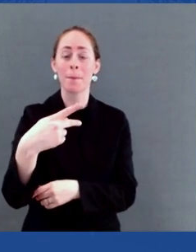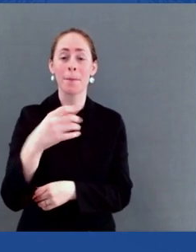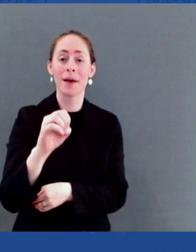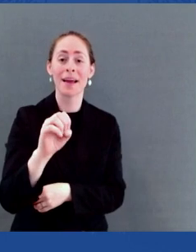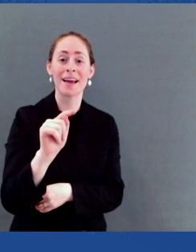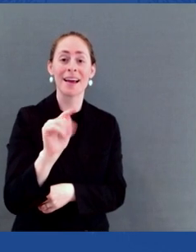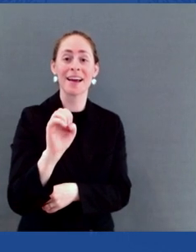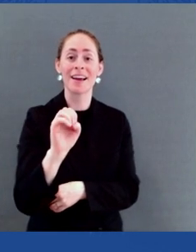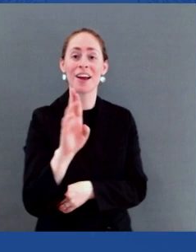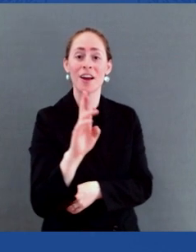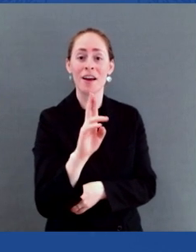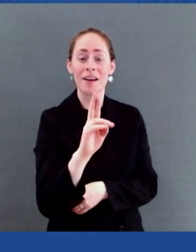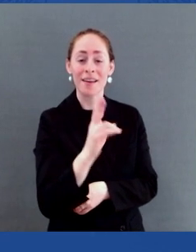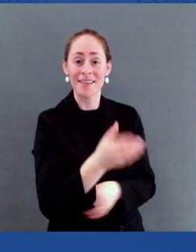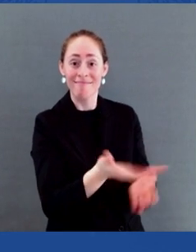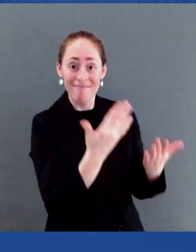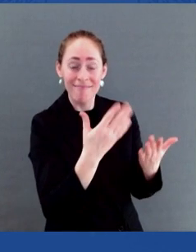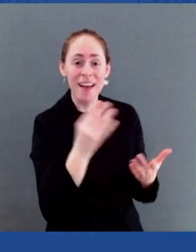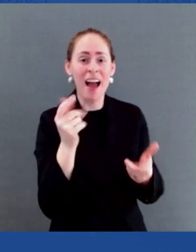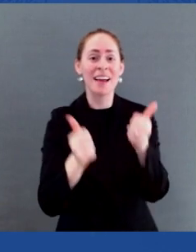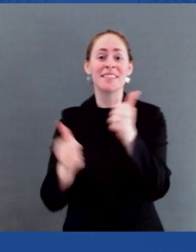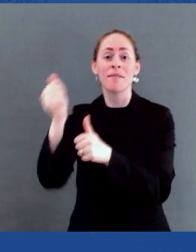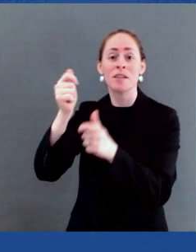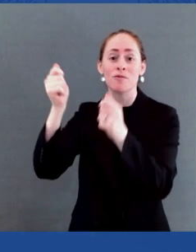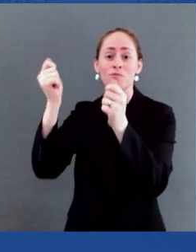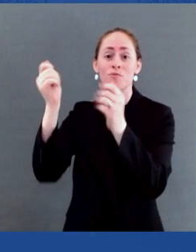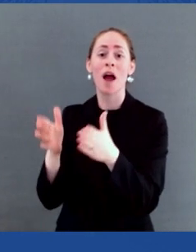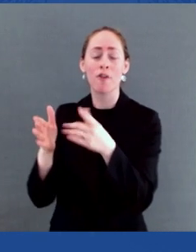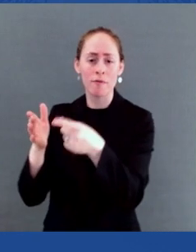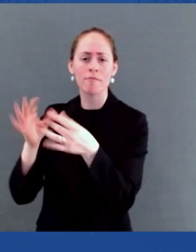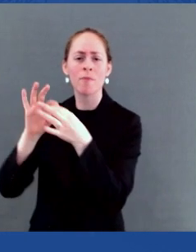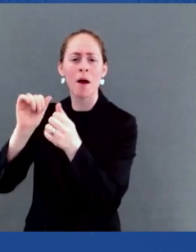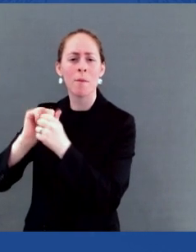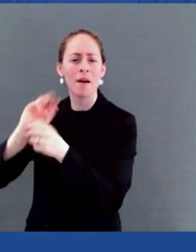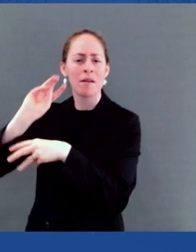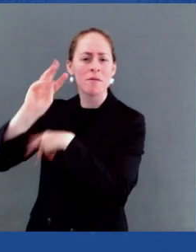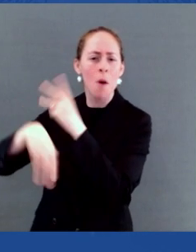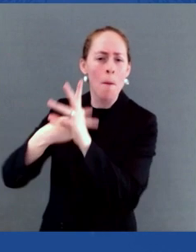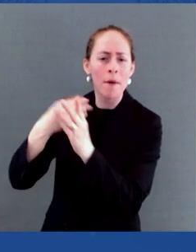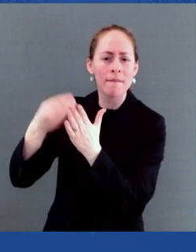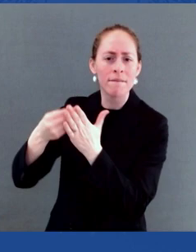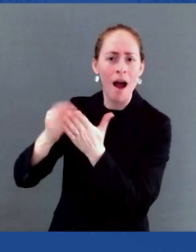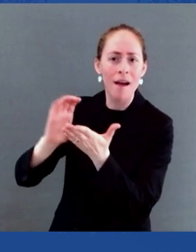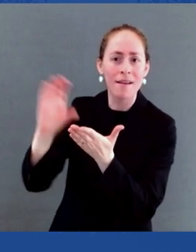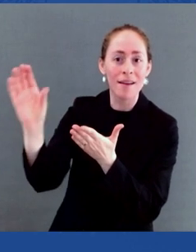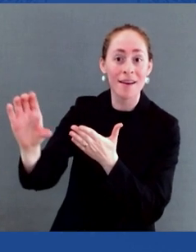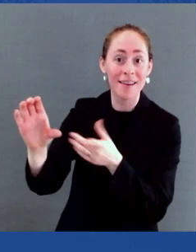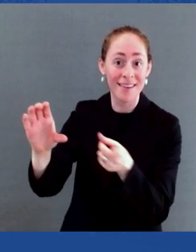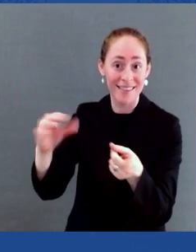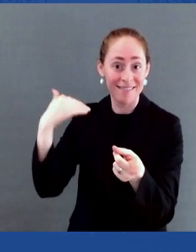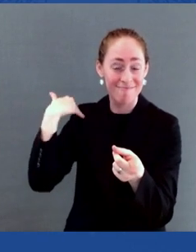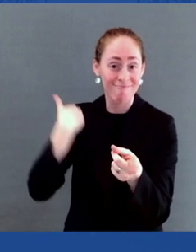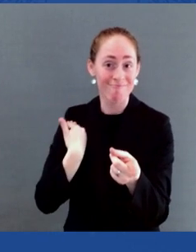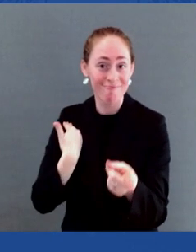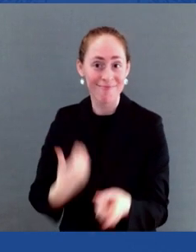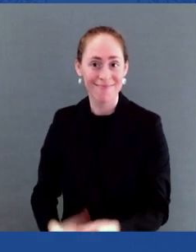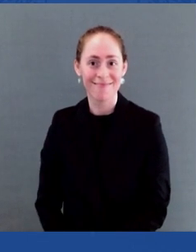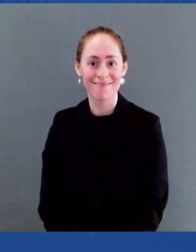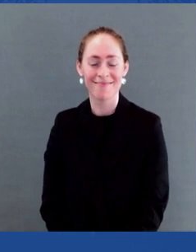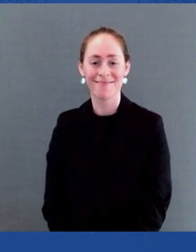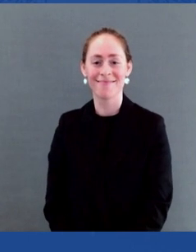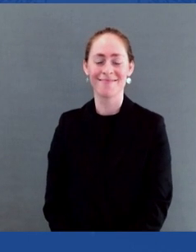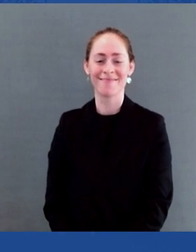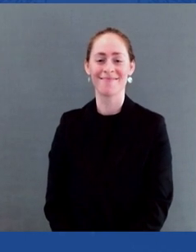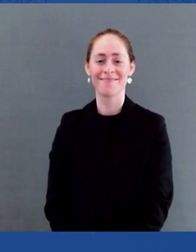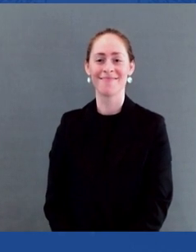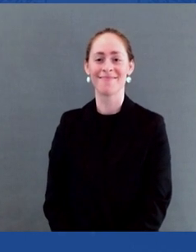This year marks 20 years of the Global Fund, and the United States is proud to be both a founding member of the fund and the largest contributor.